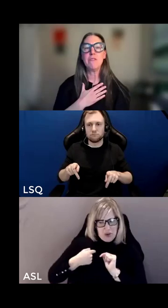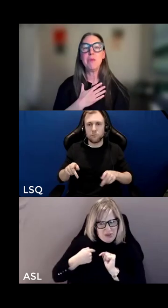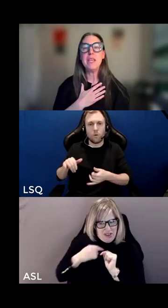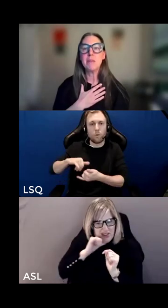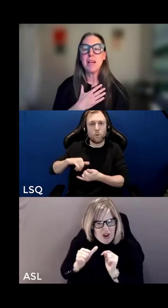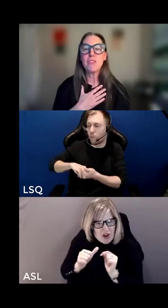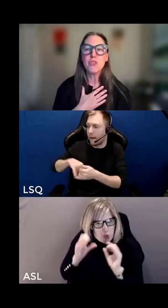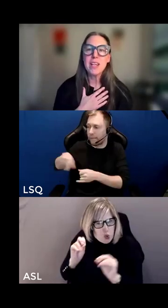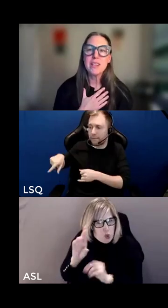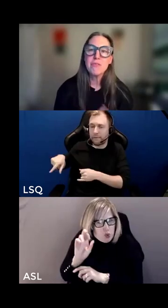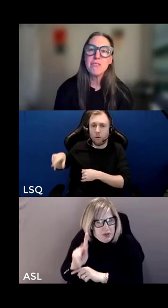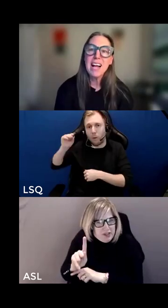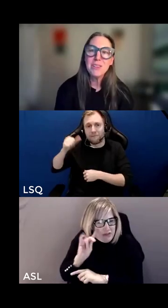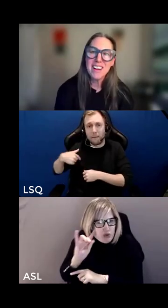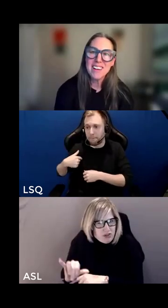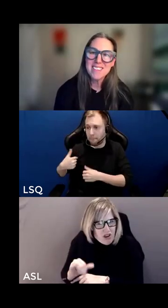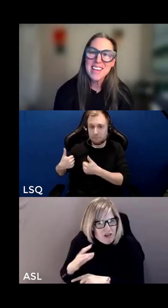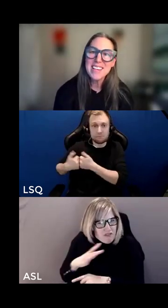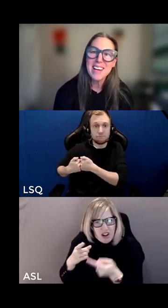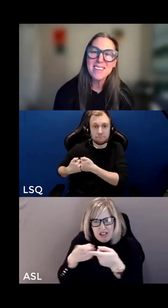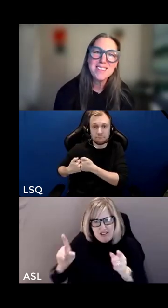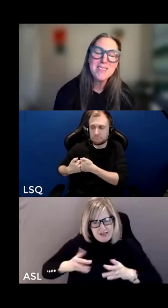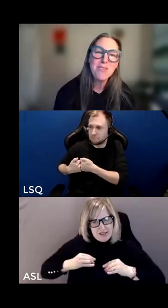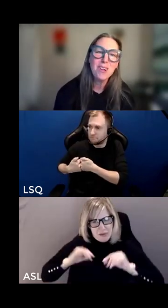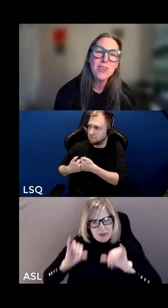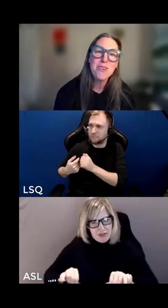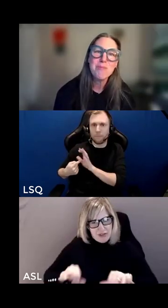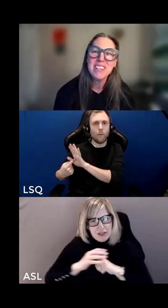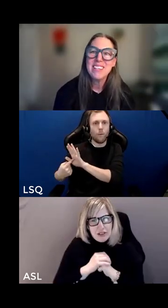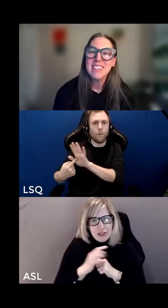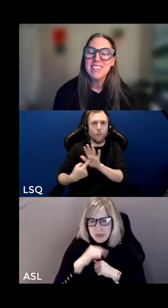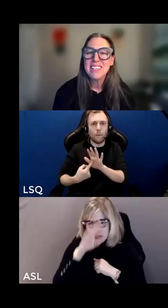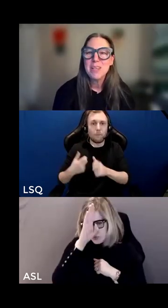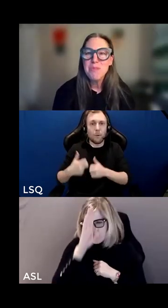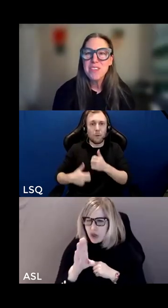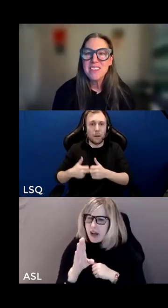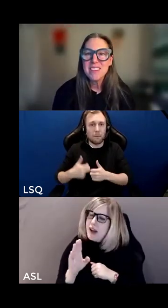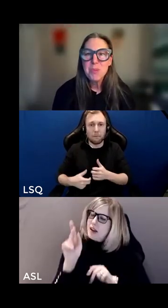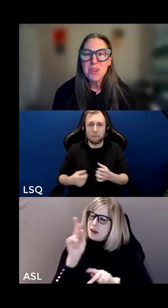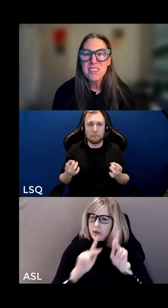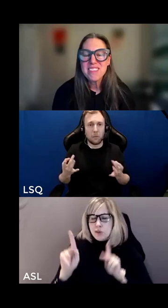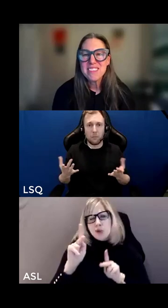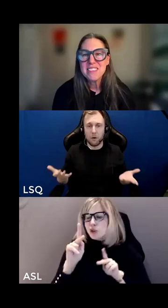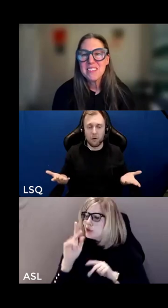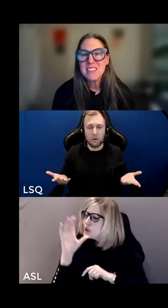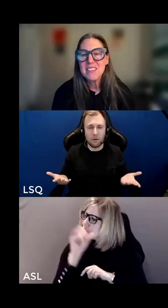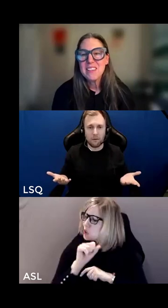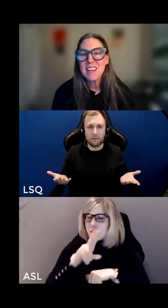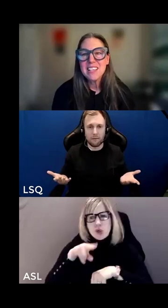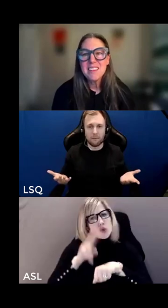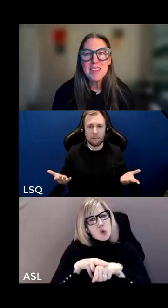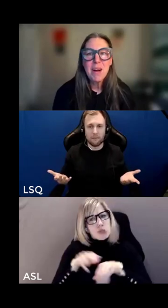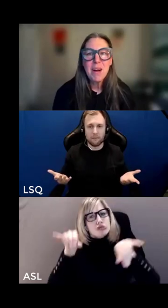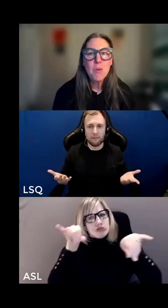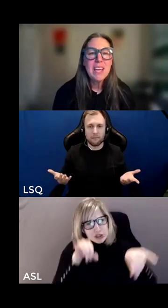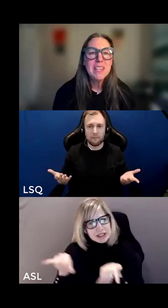my way of being my straightness valorized taken as the default norm in movies and books i get to see my way